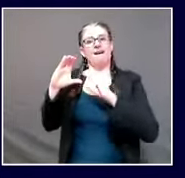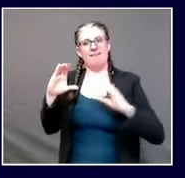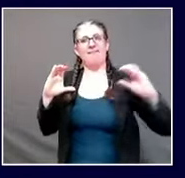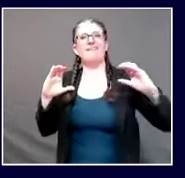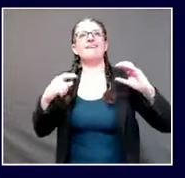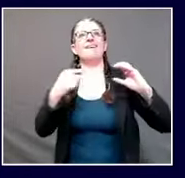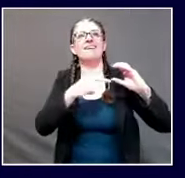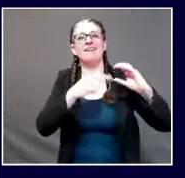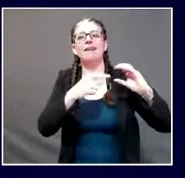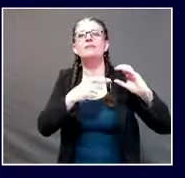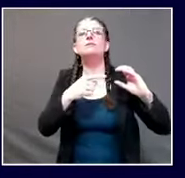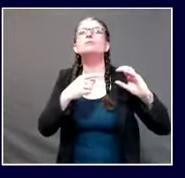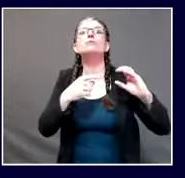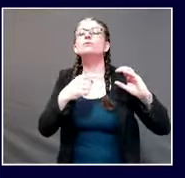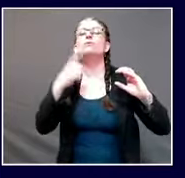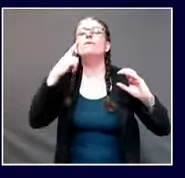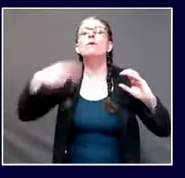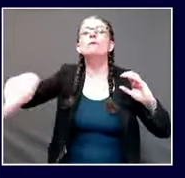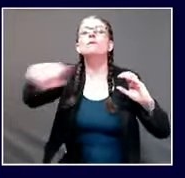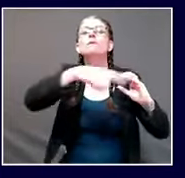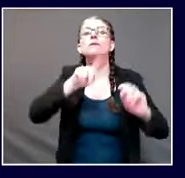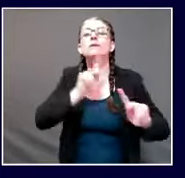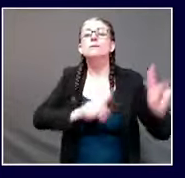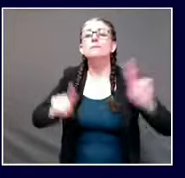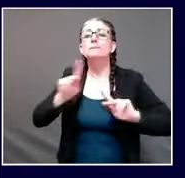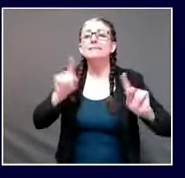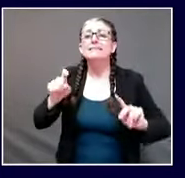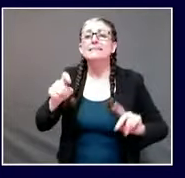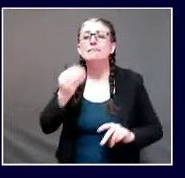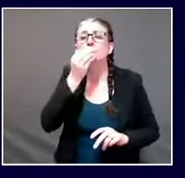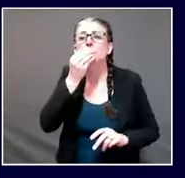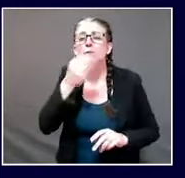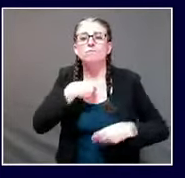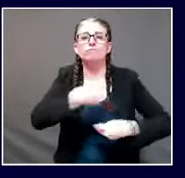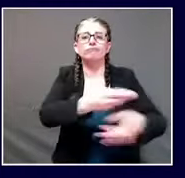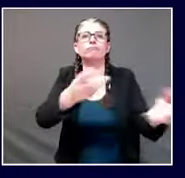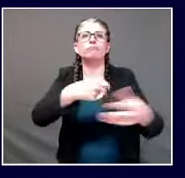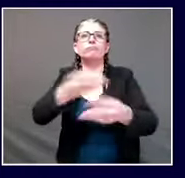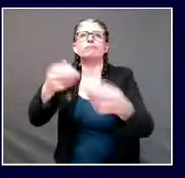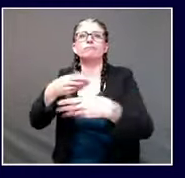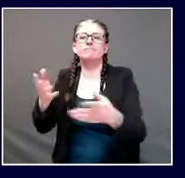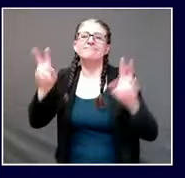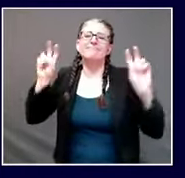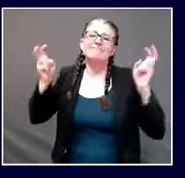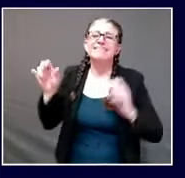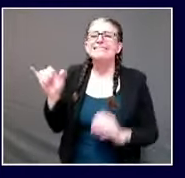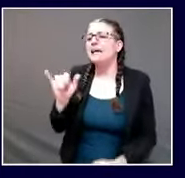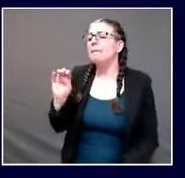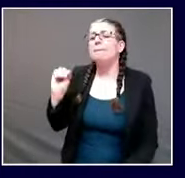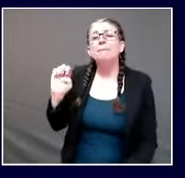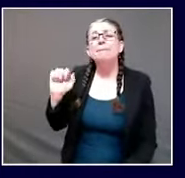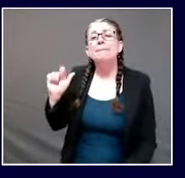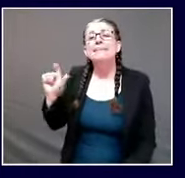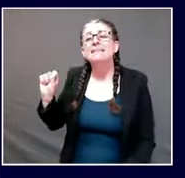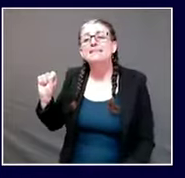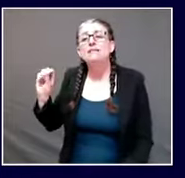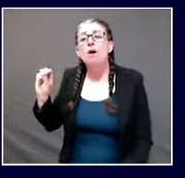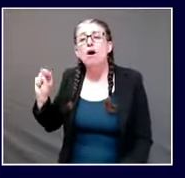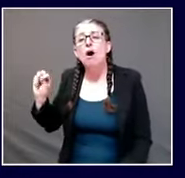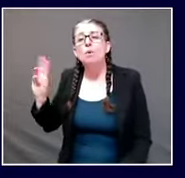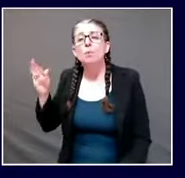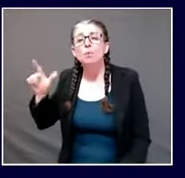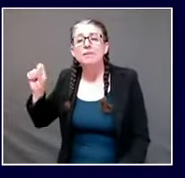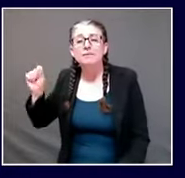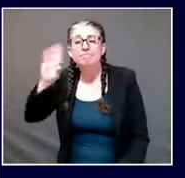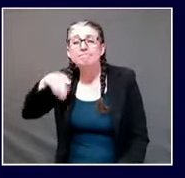programs have been providing essential food and nutrition for Maine people staying at home during the pandemic. Additionally,